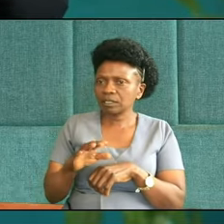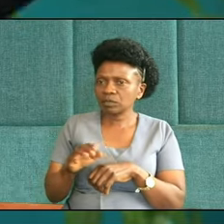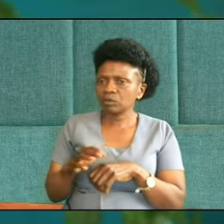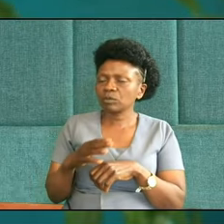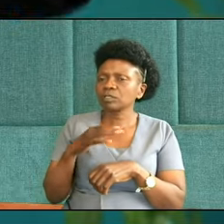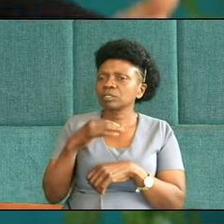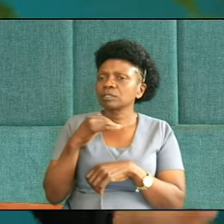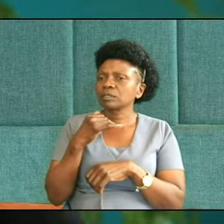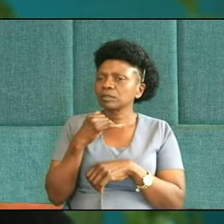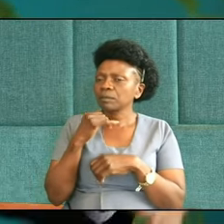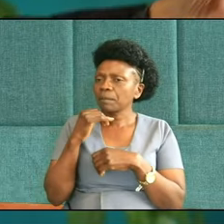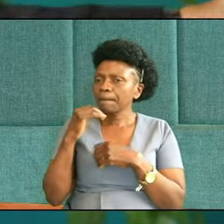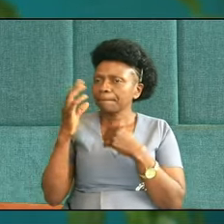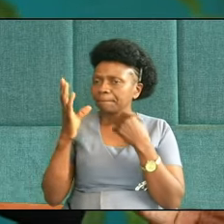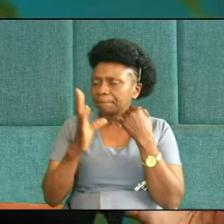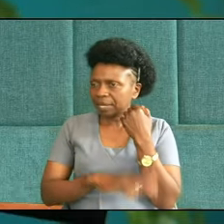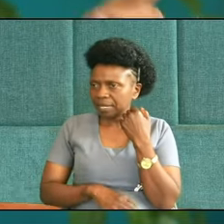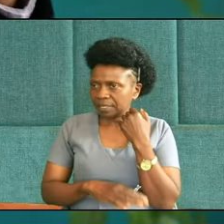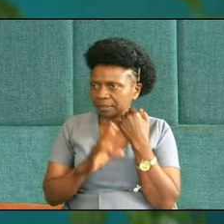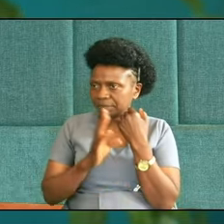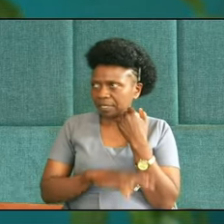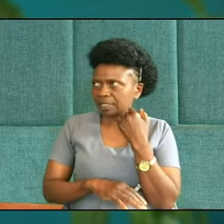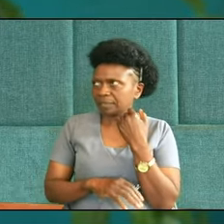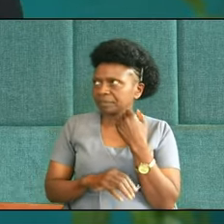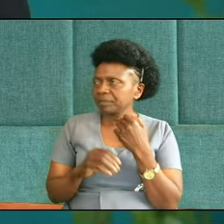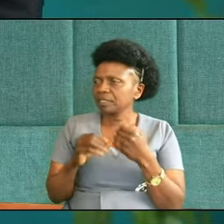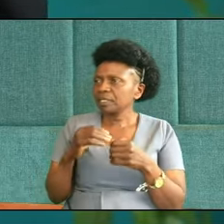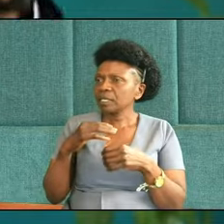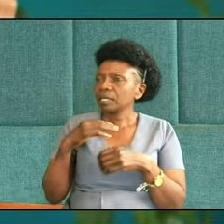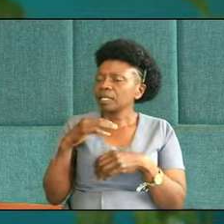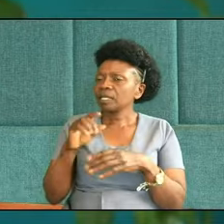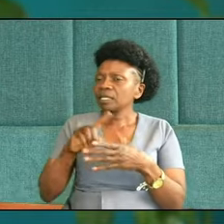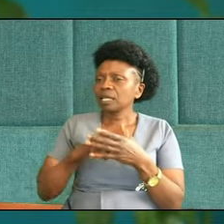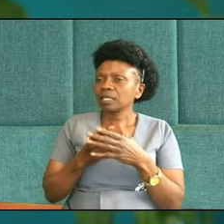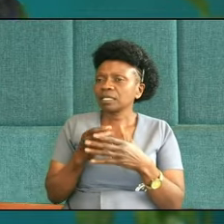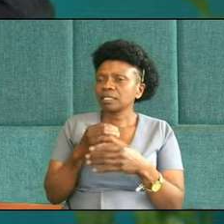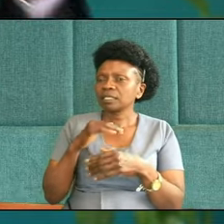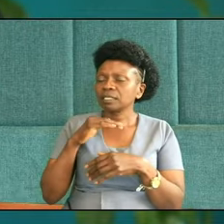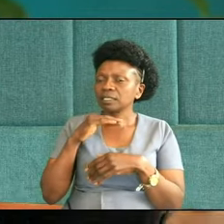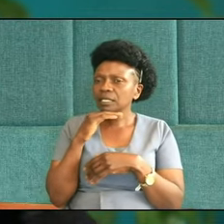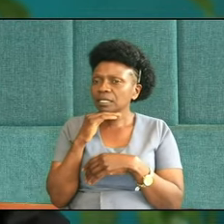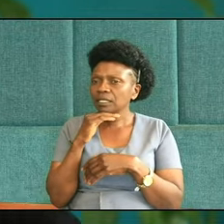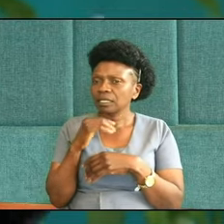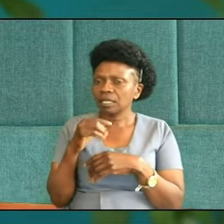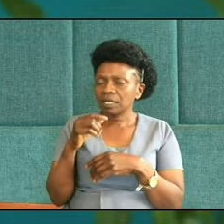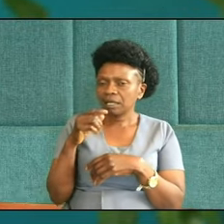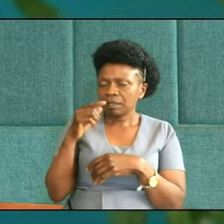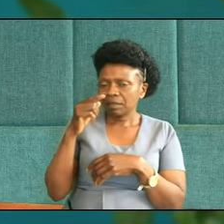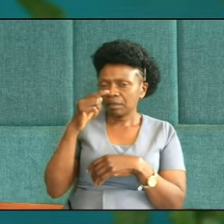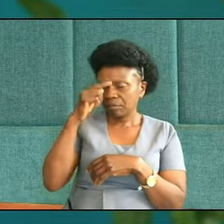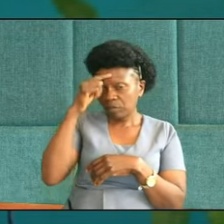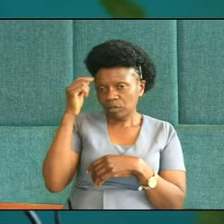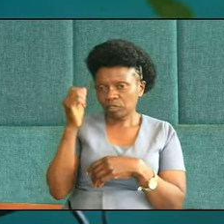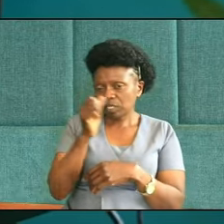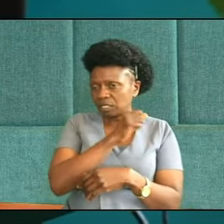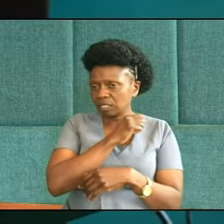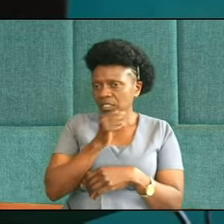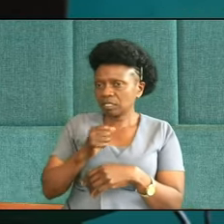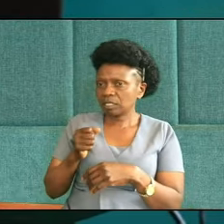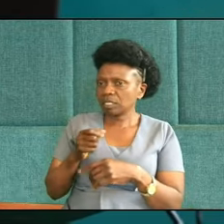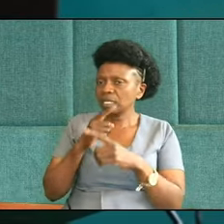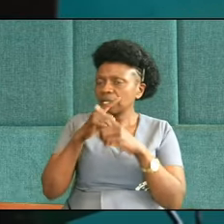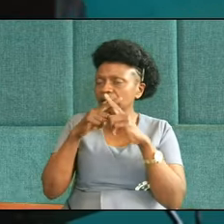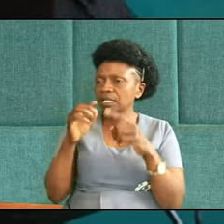first son marries a woman named Tamar. He dies because he was so wicked the Lord put him to death. The second son marries